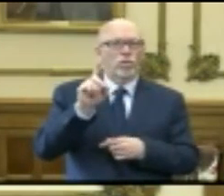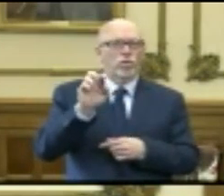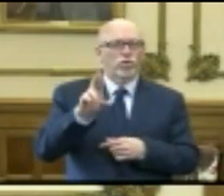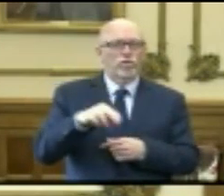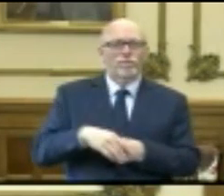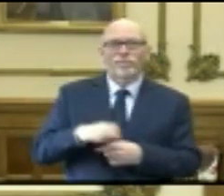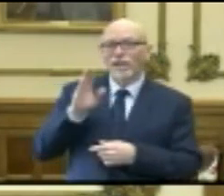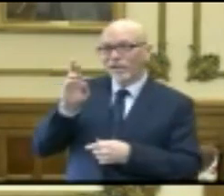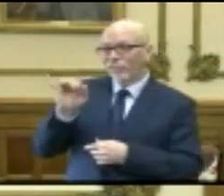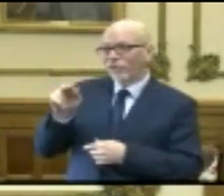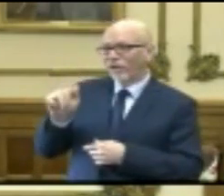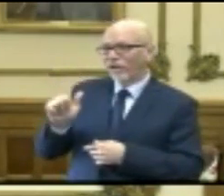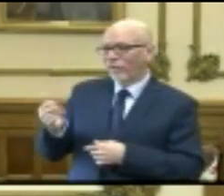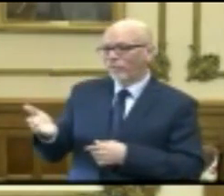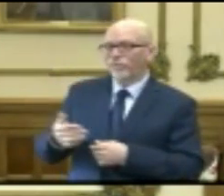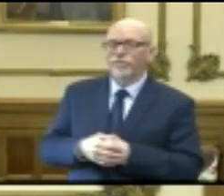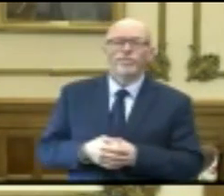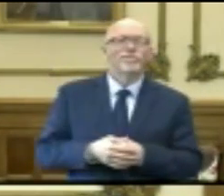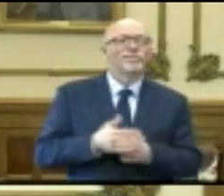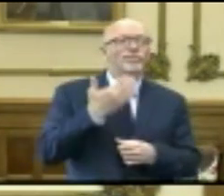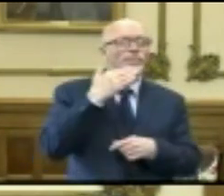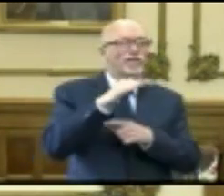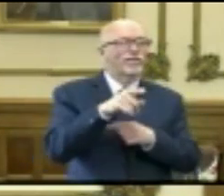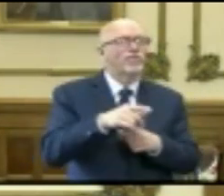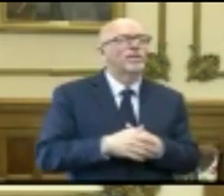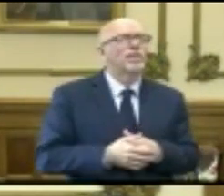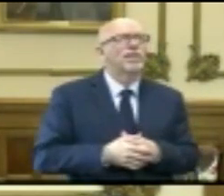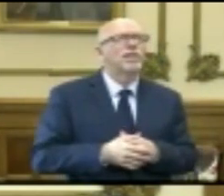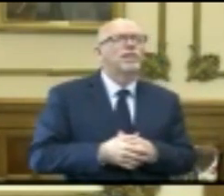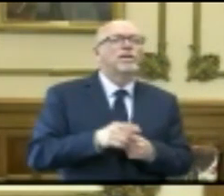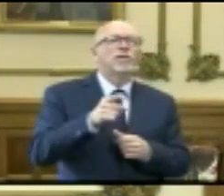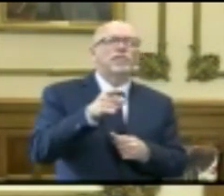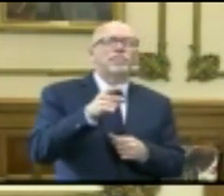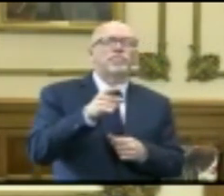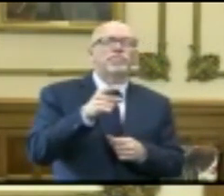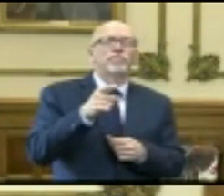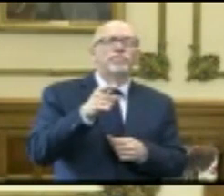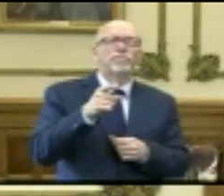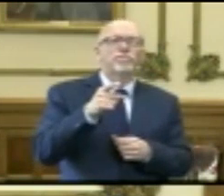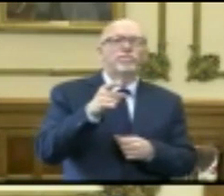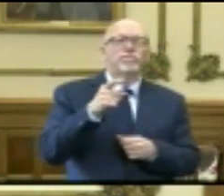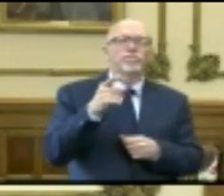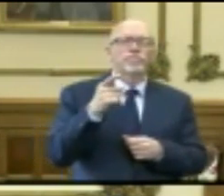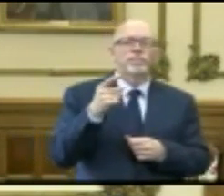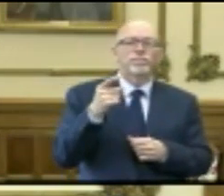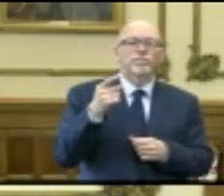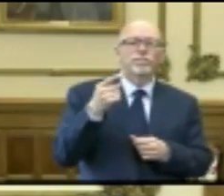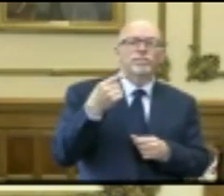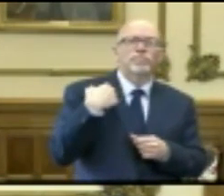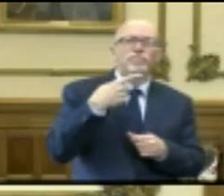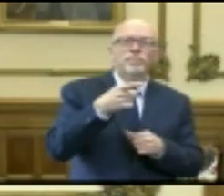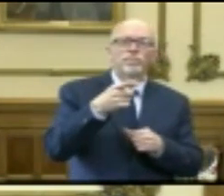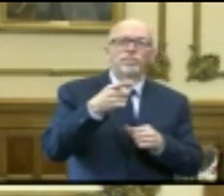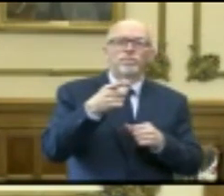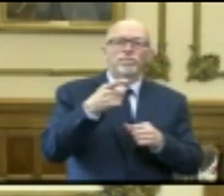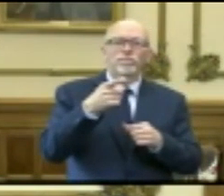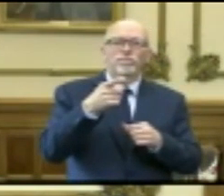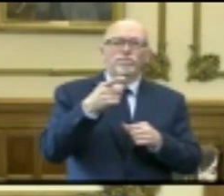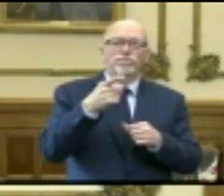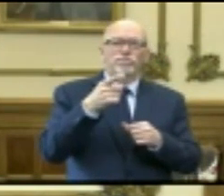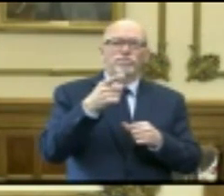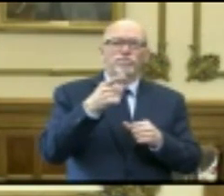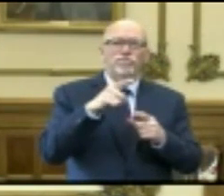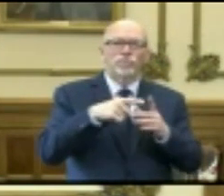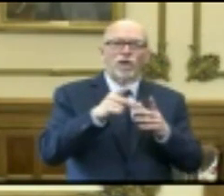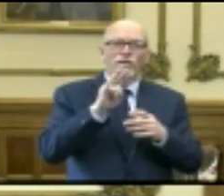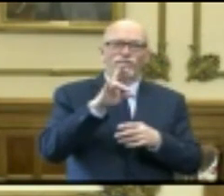Hello, Brianna. Good afternoon. Good afternoon. There have been calls recently to release inmates convicted of minor charges to help curb the threat of the